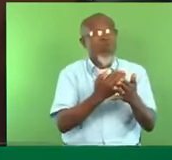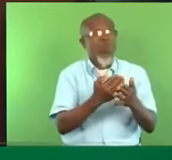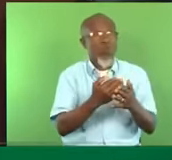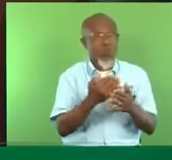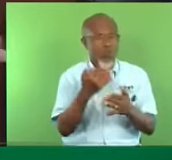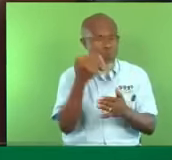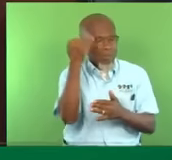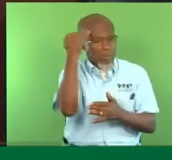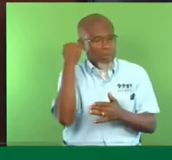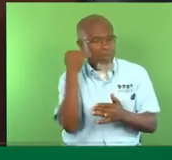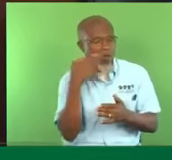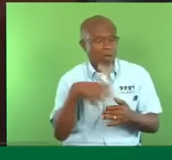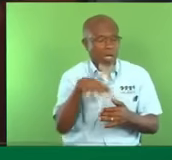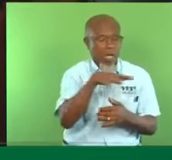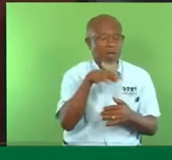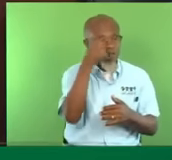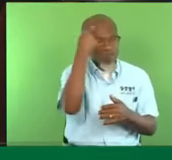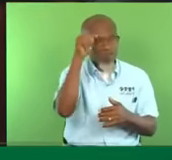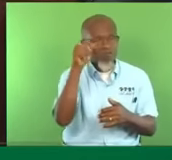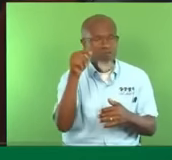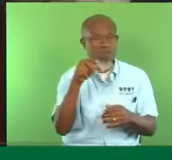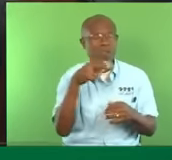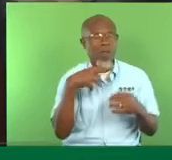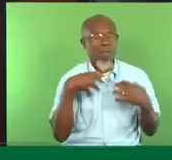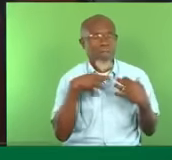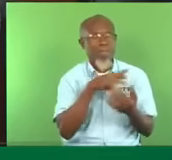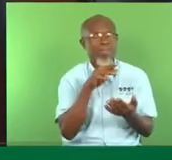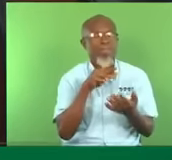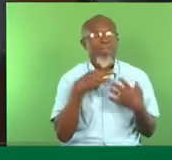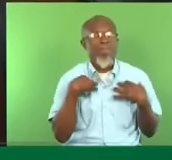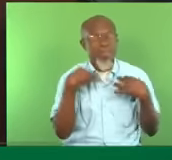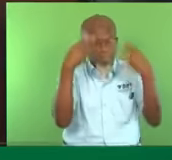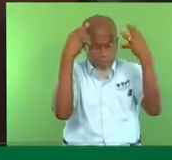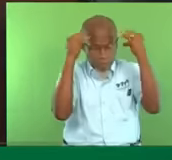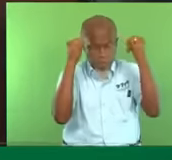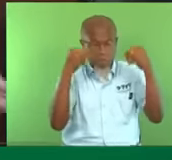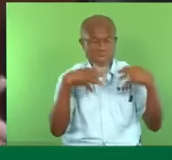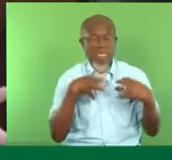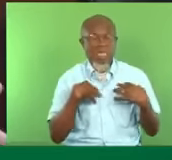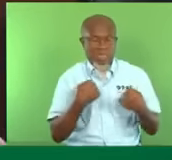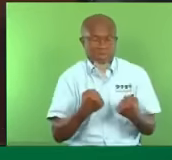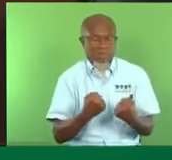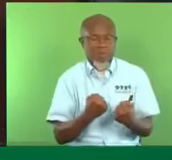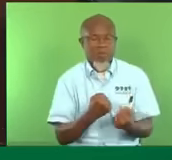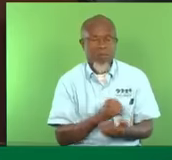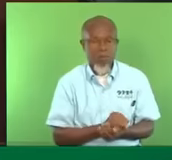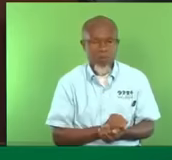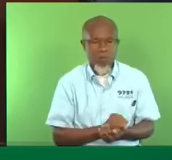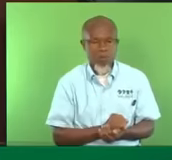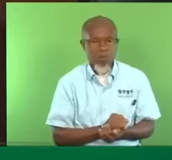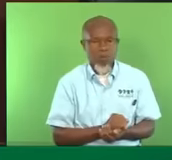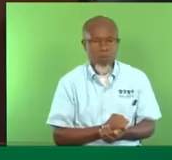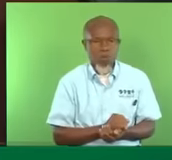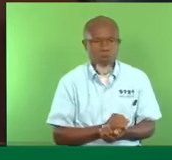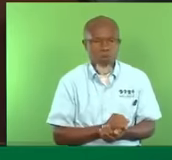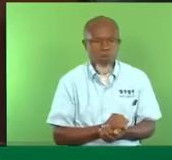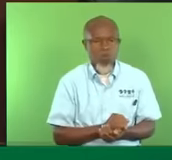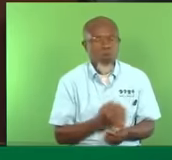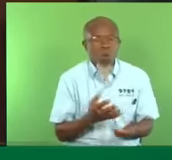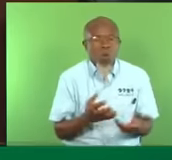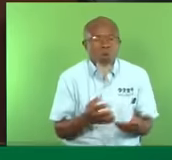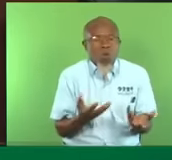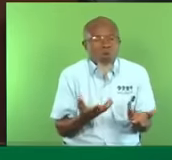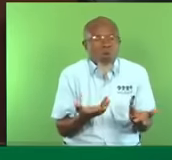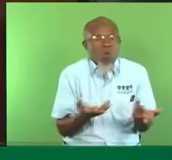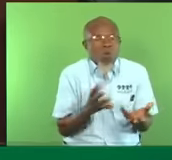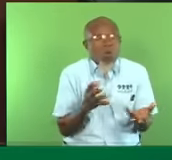park. But you cannot provide a fire appliance in an area to save lives. What kind of government is this? What kind of government,